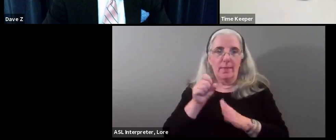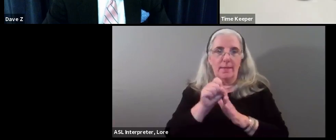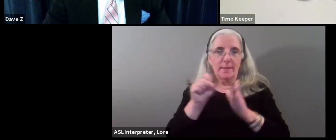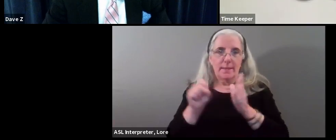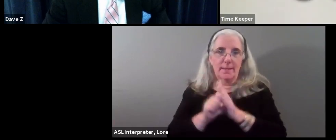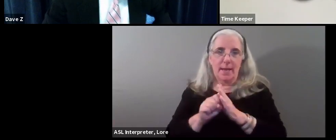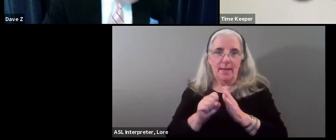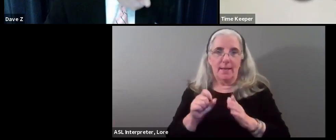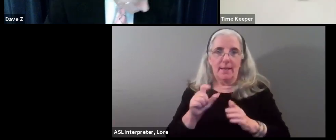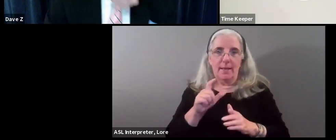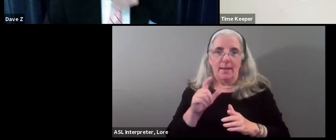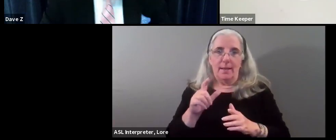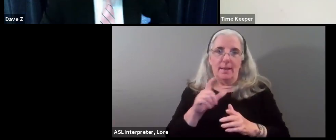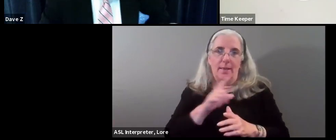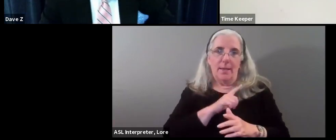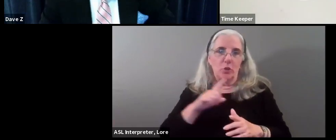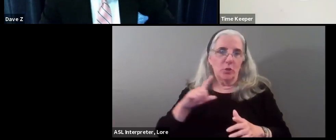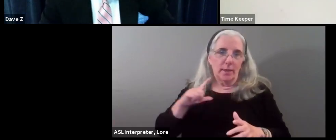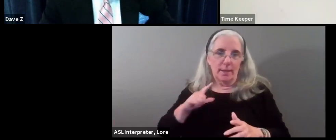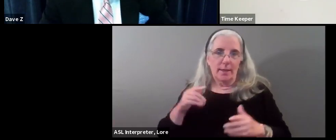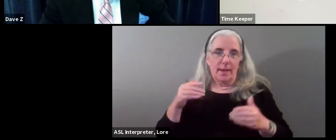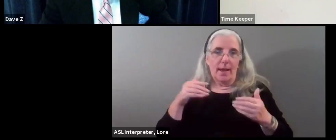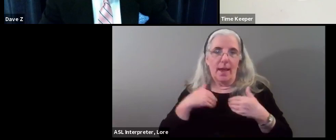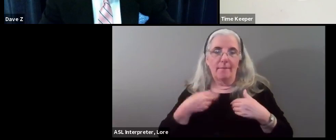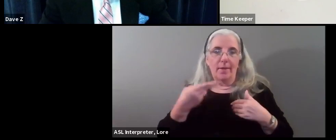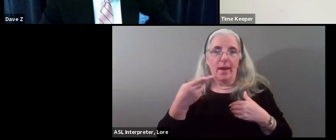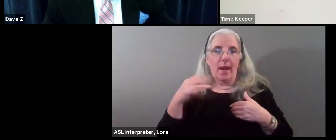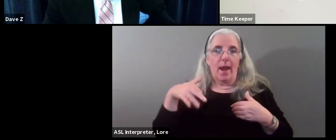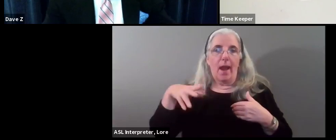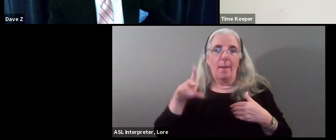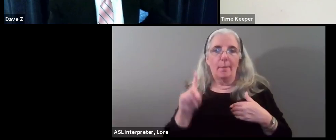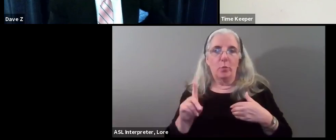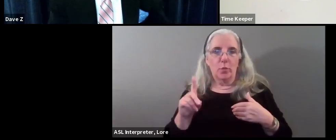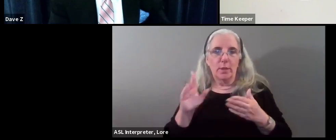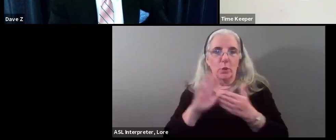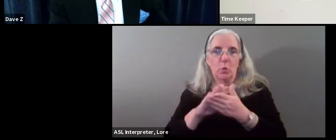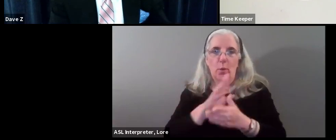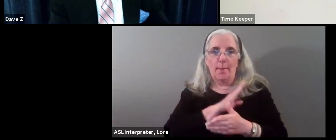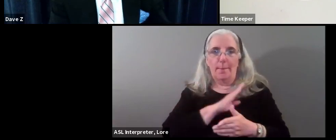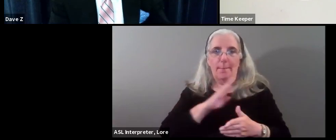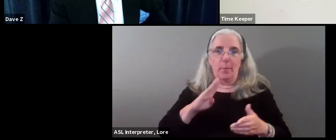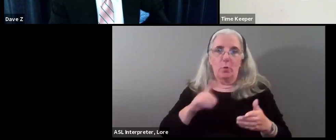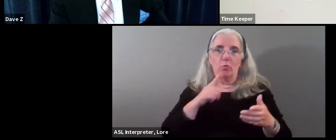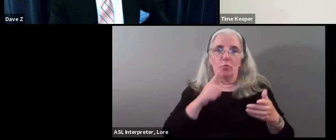a hybrid school board controlled effectively by the executive.